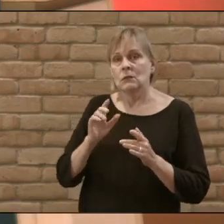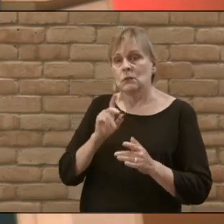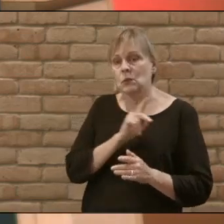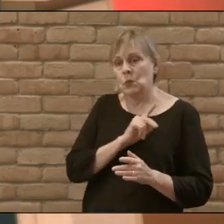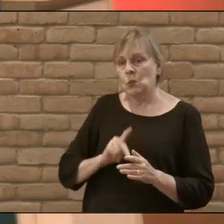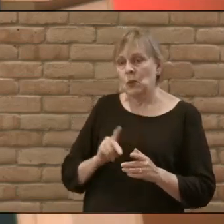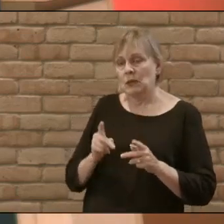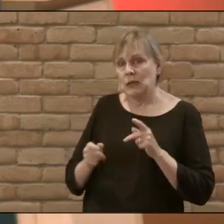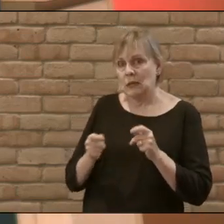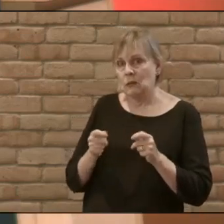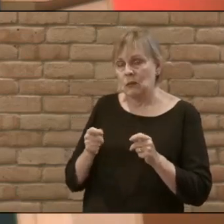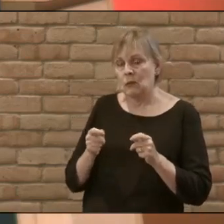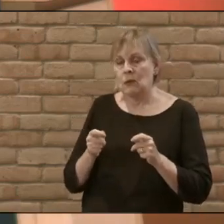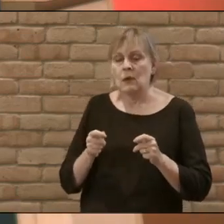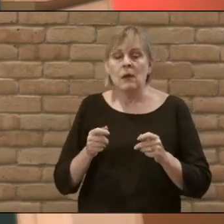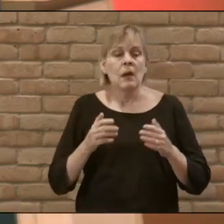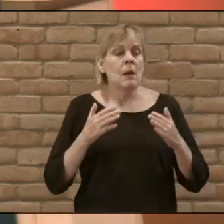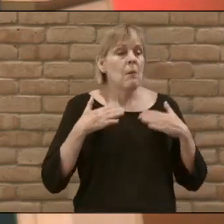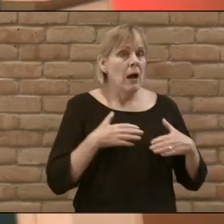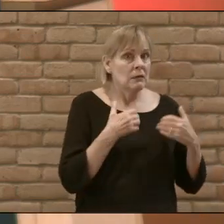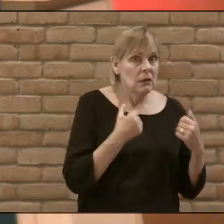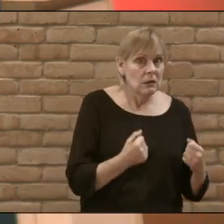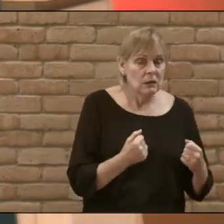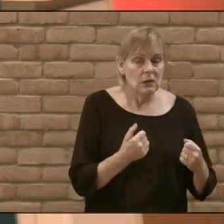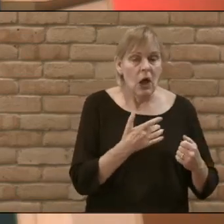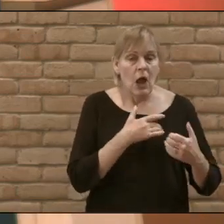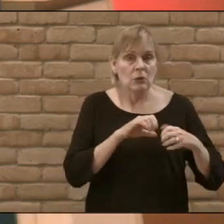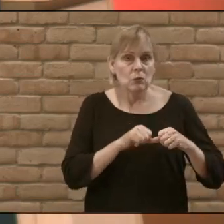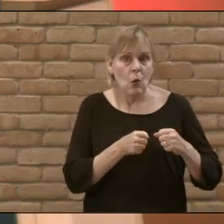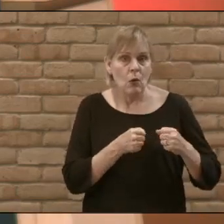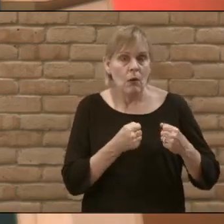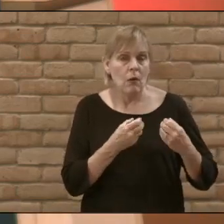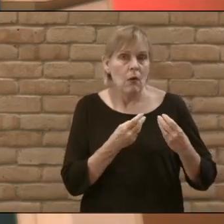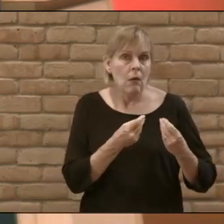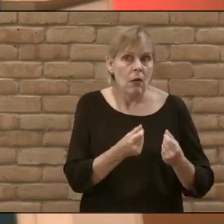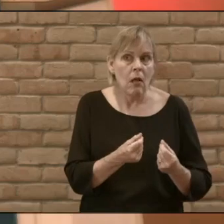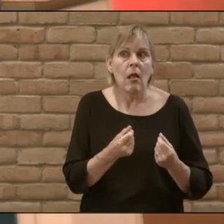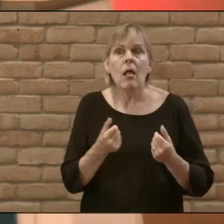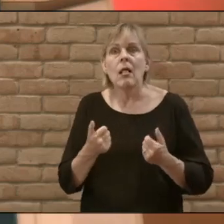bodies healed broken hearts mended lives restored